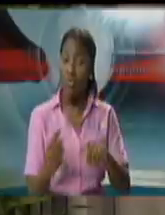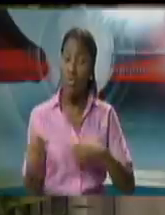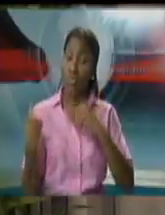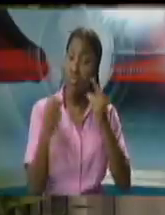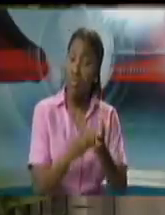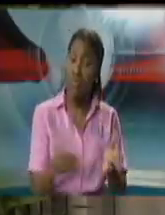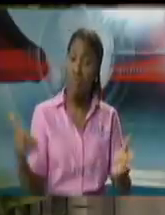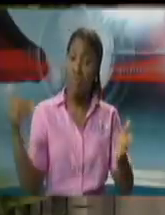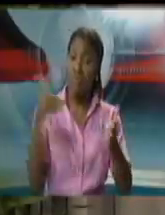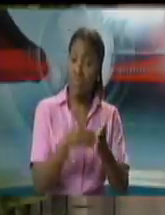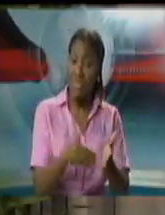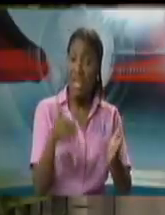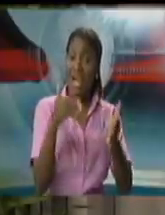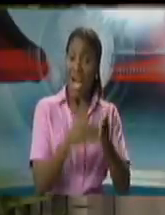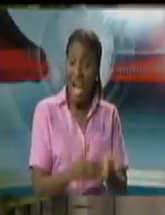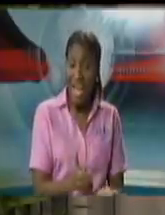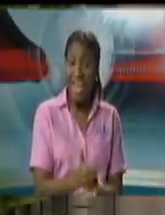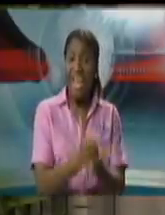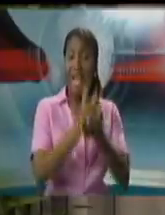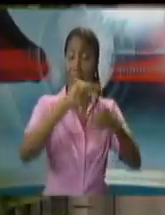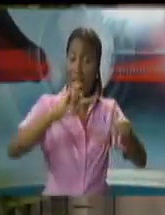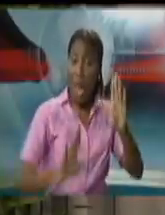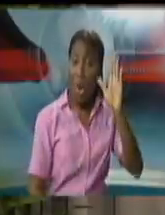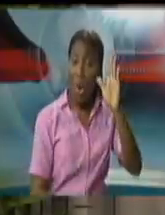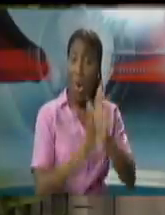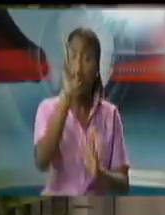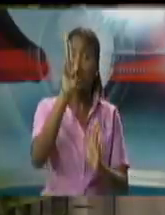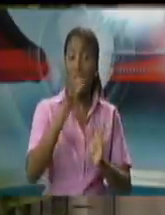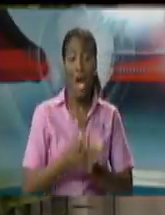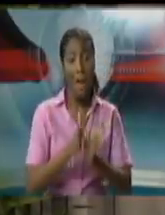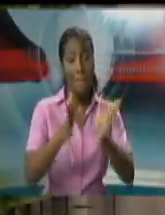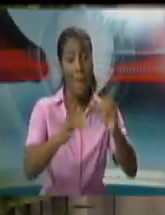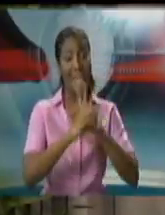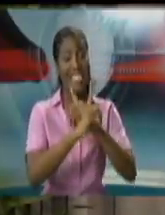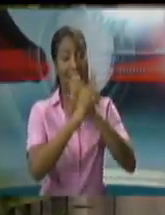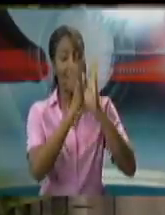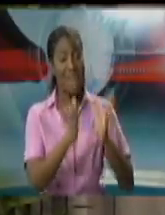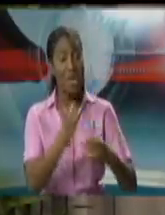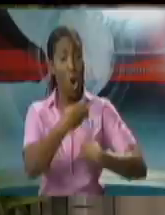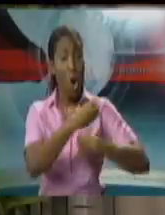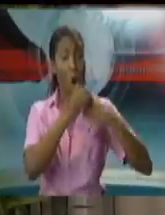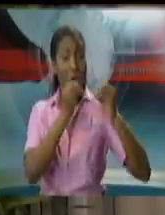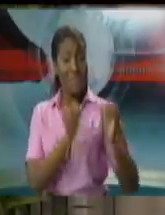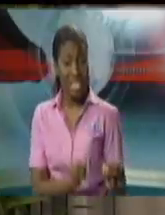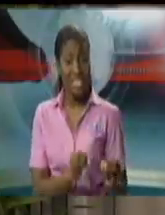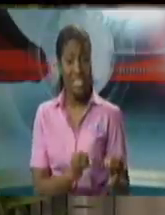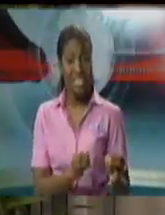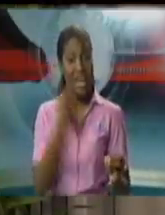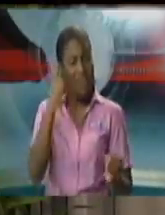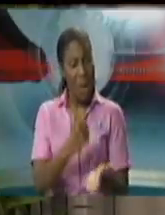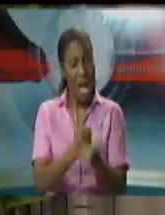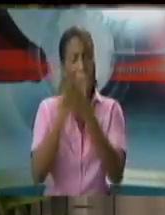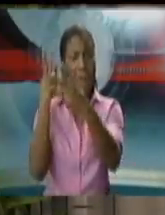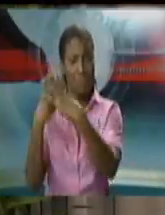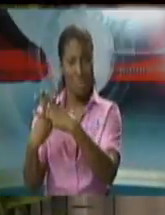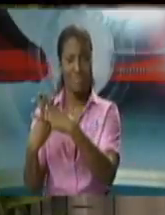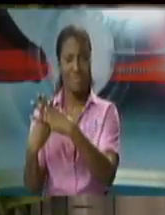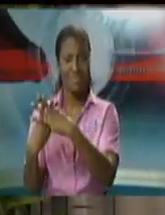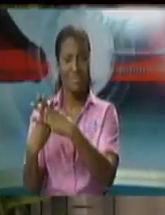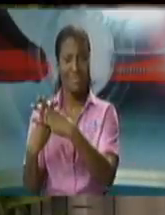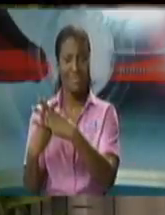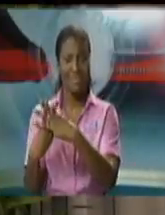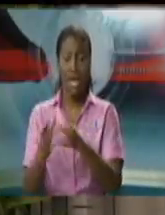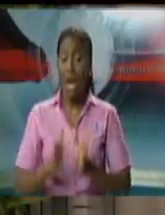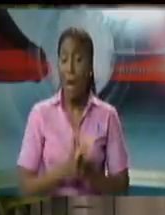launching the Public Defender's Office into this prison's matter. The Public Defender and the